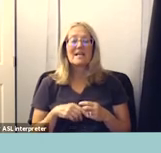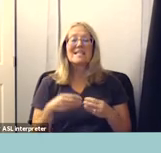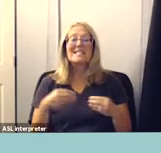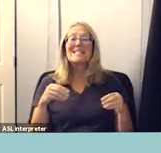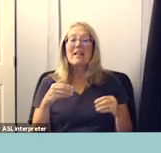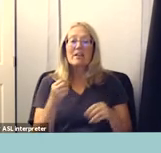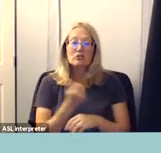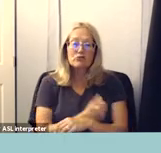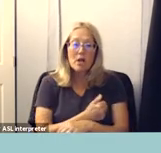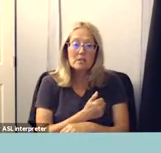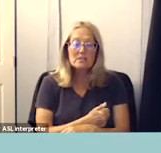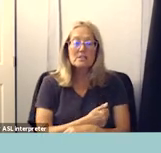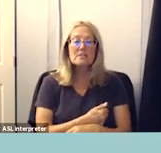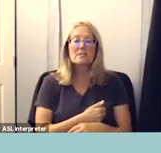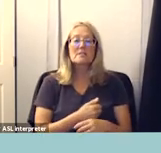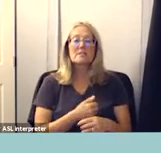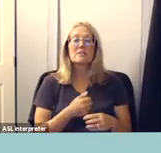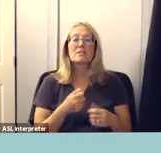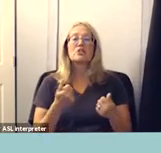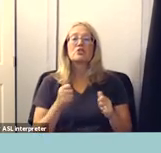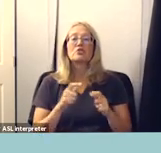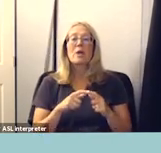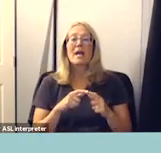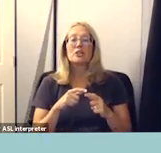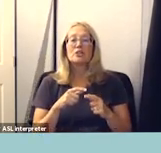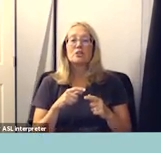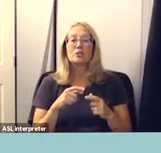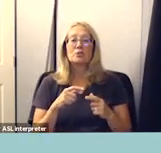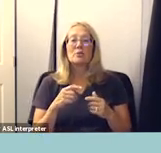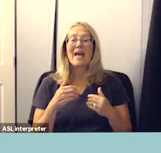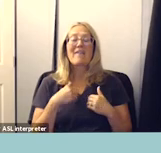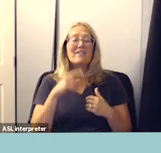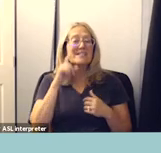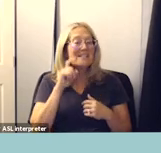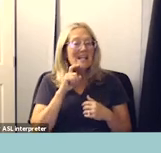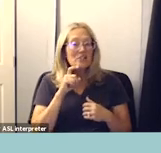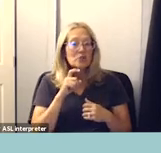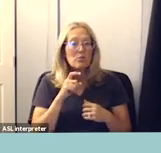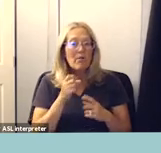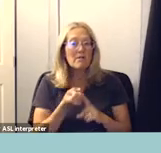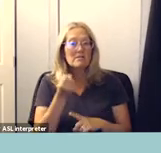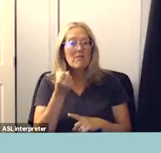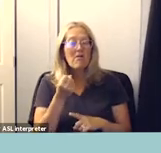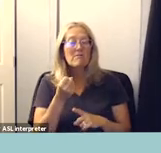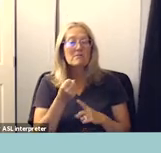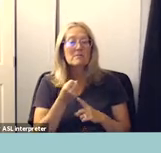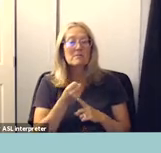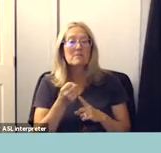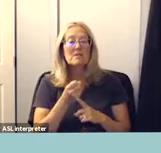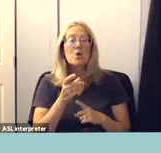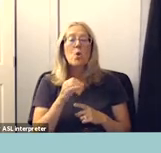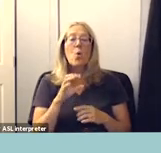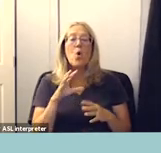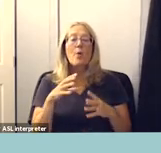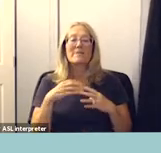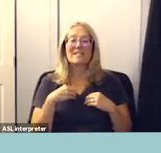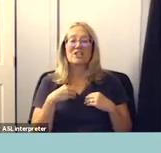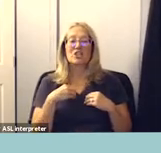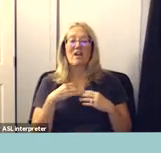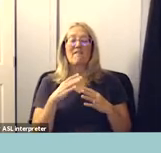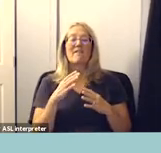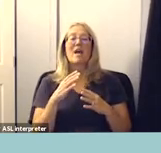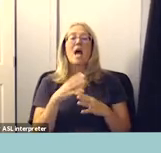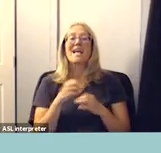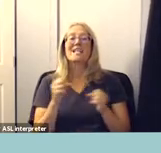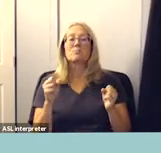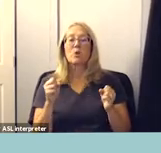committing or attempting to commit sexual assault or possession of an explosive any of